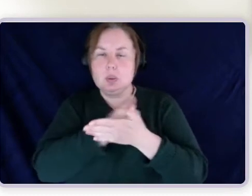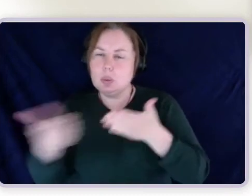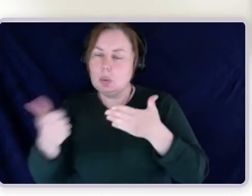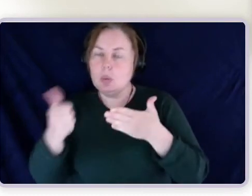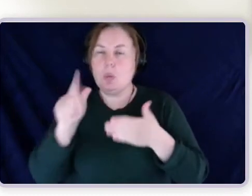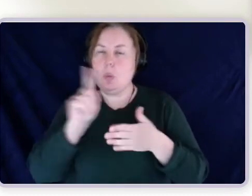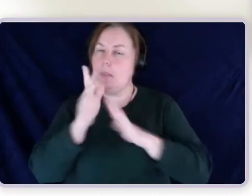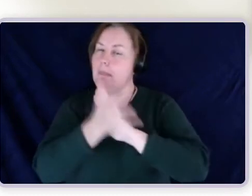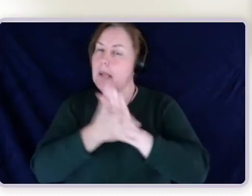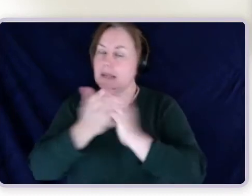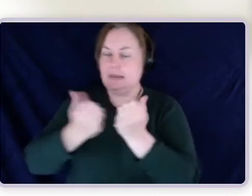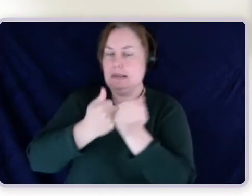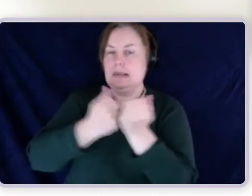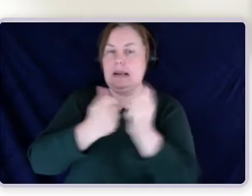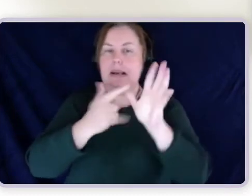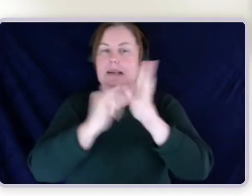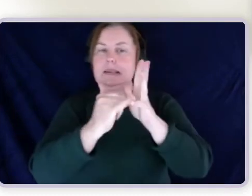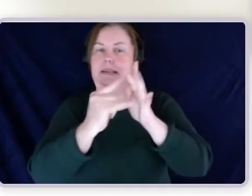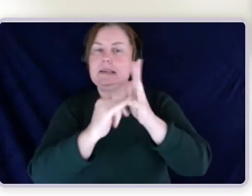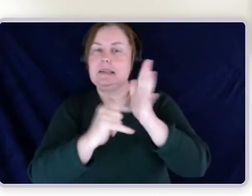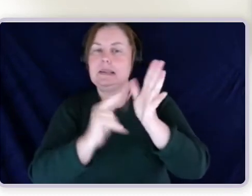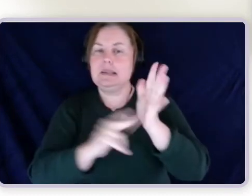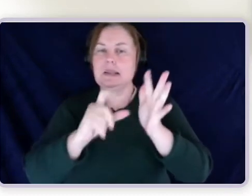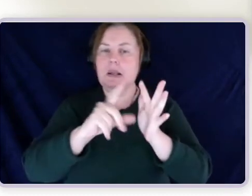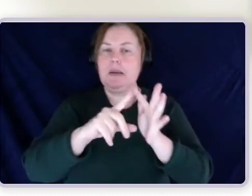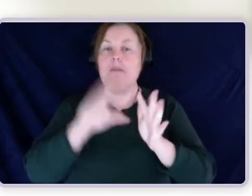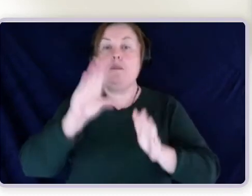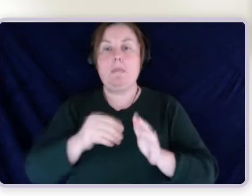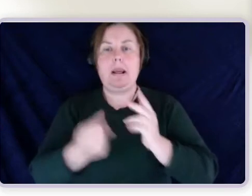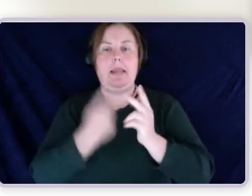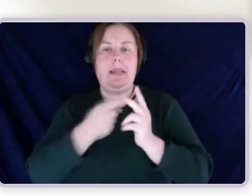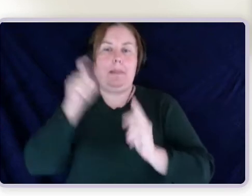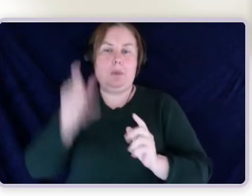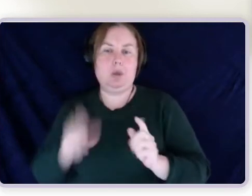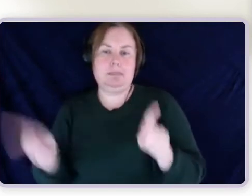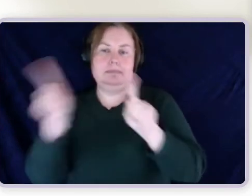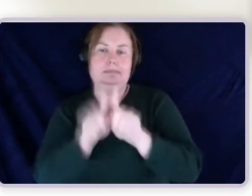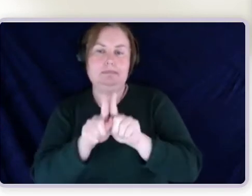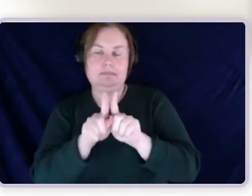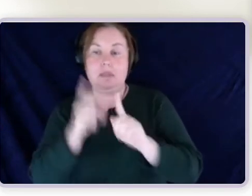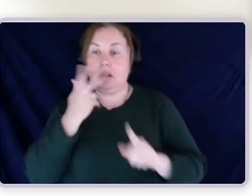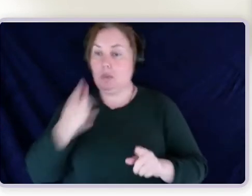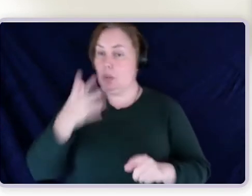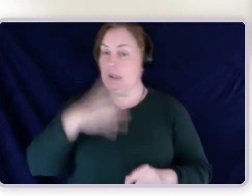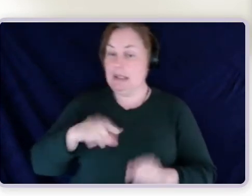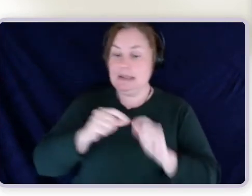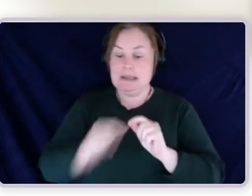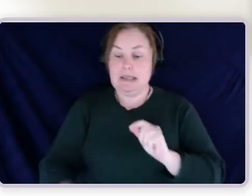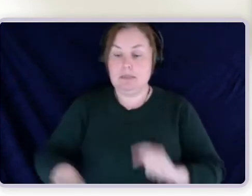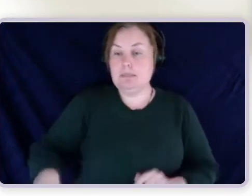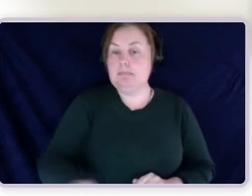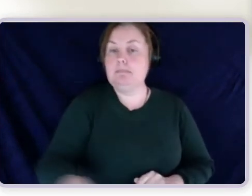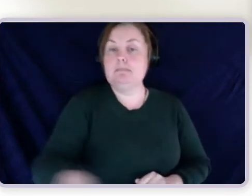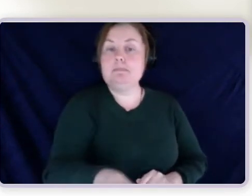it means assistance from another person. If you need a walking stick, for example, that is